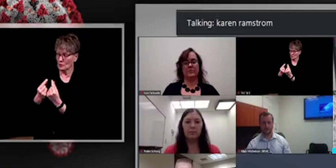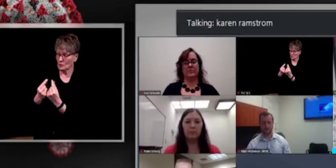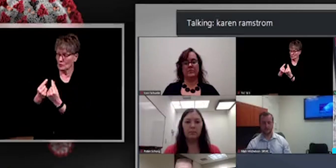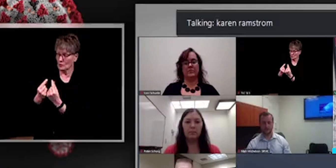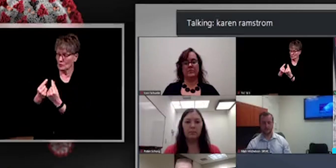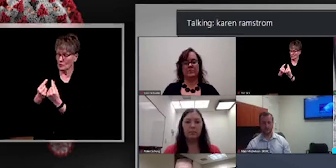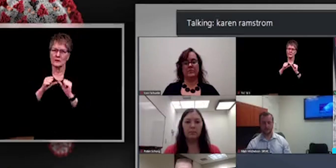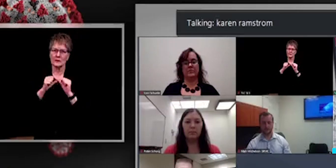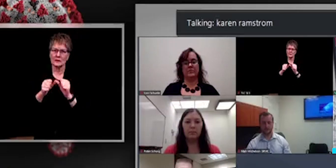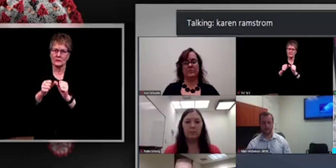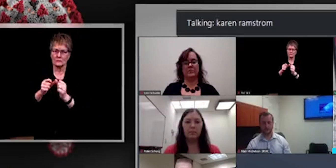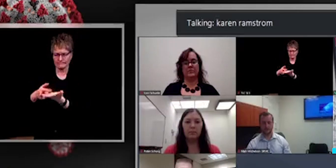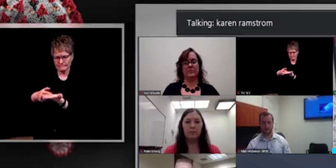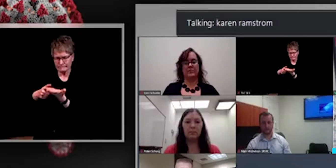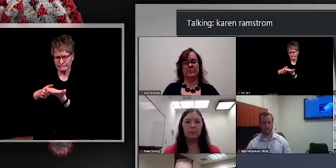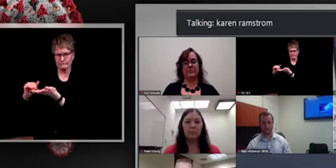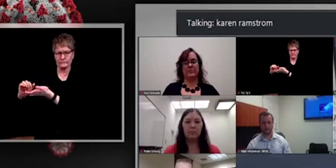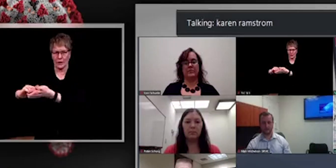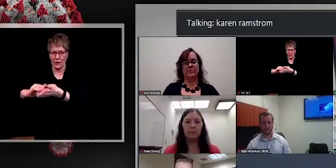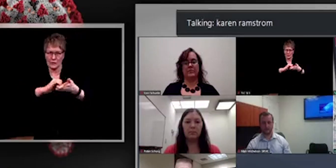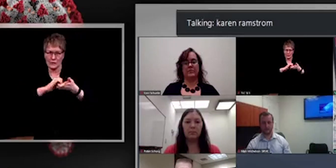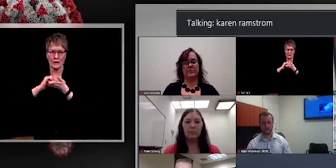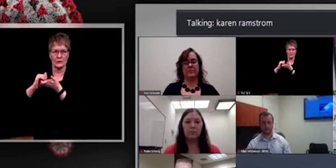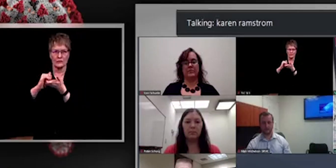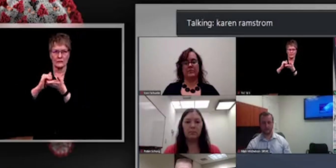entities and working together to, to meet the need.